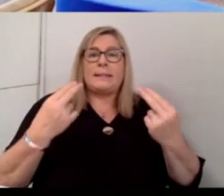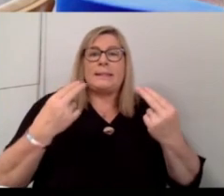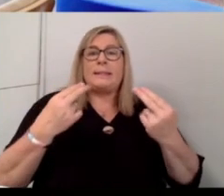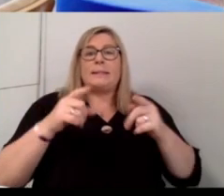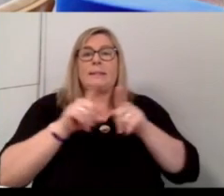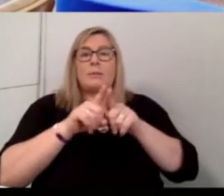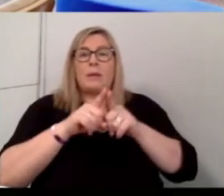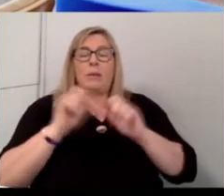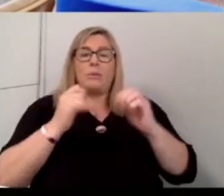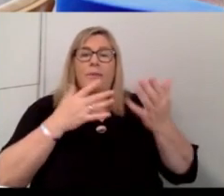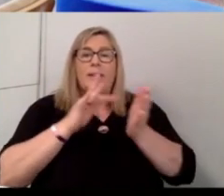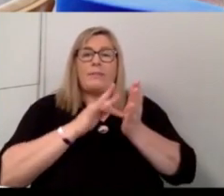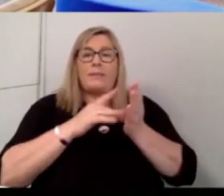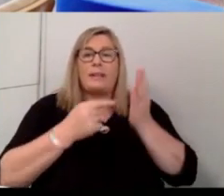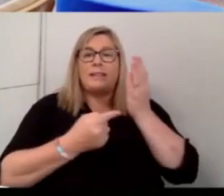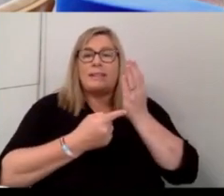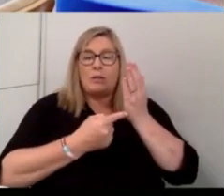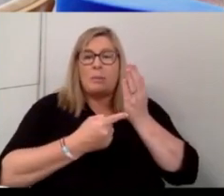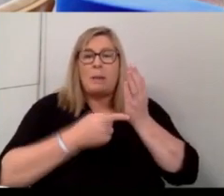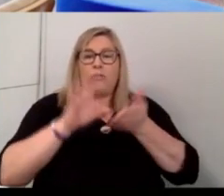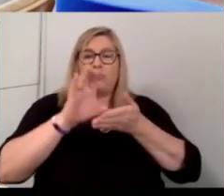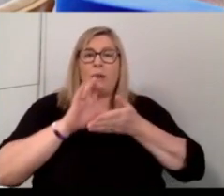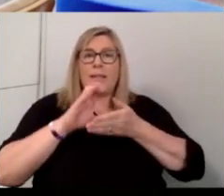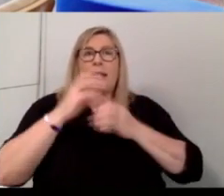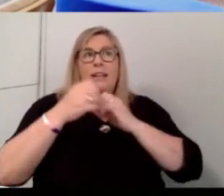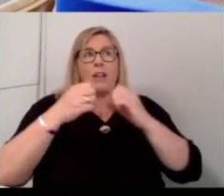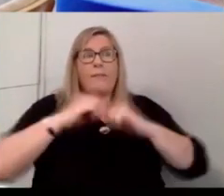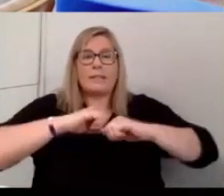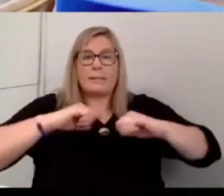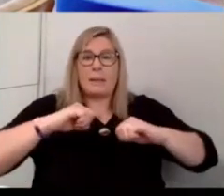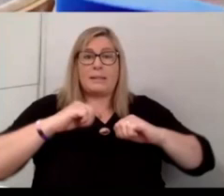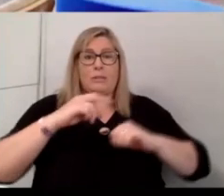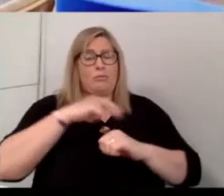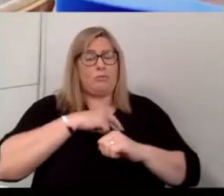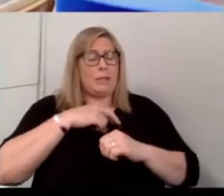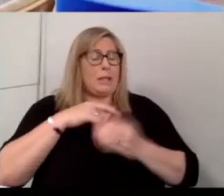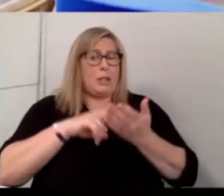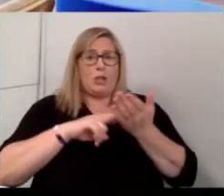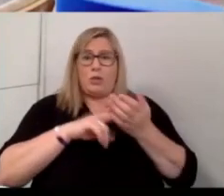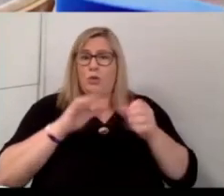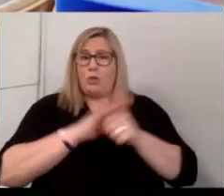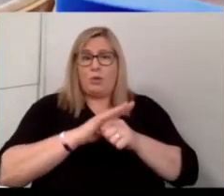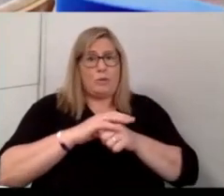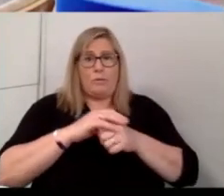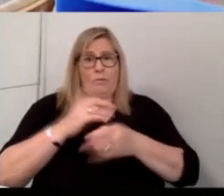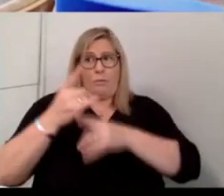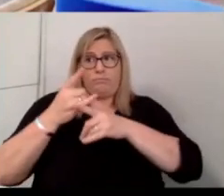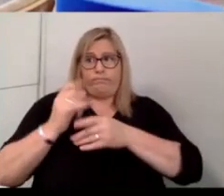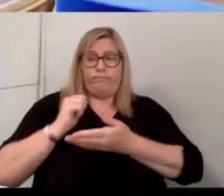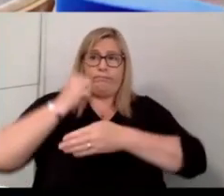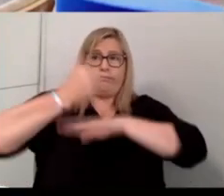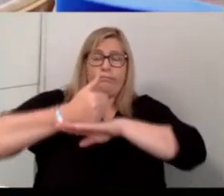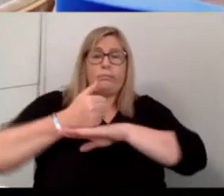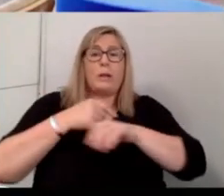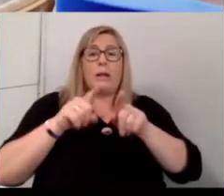a £15,000 grant and an office space and was actually a really, really useful incubator. And then alongside that I've had